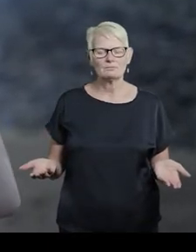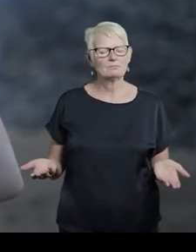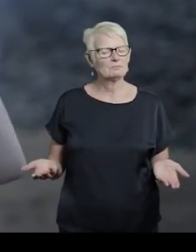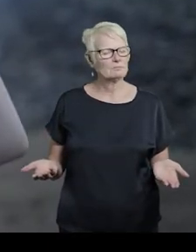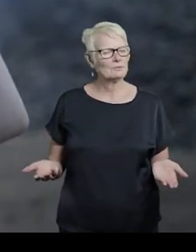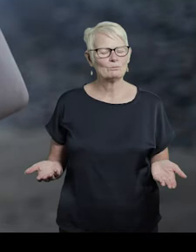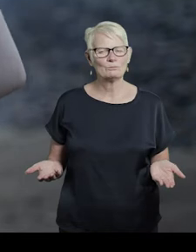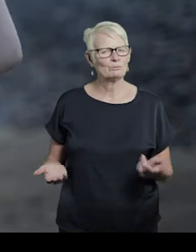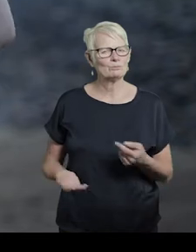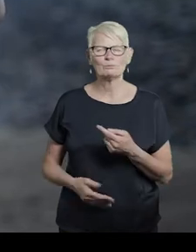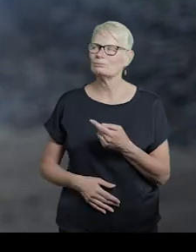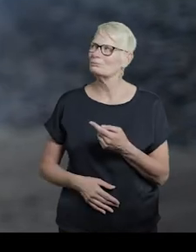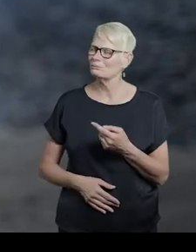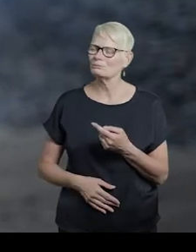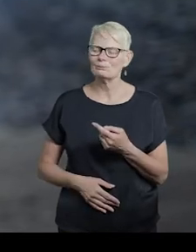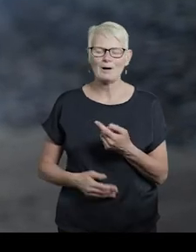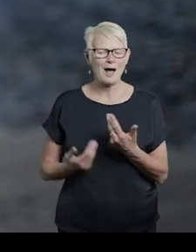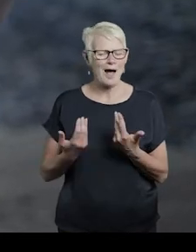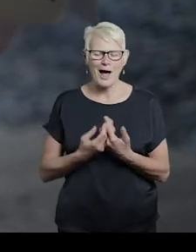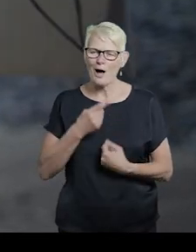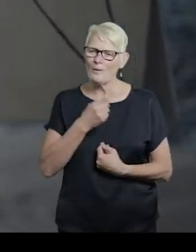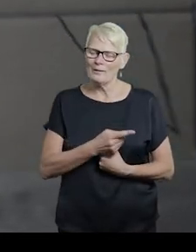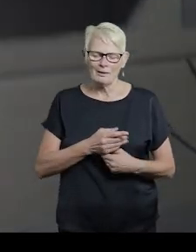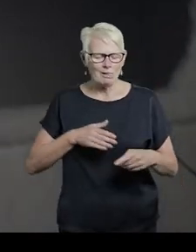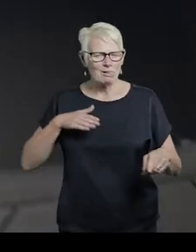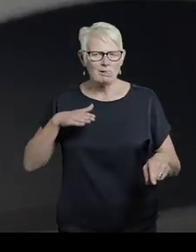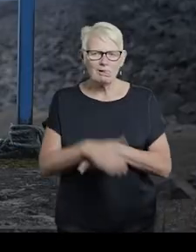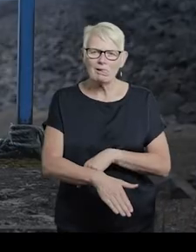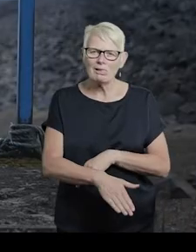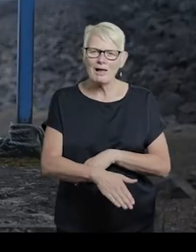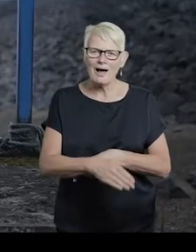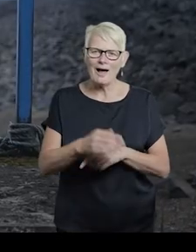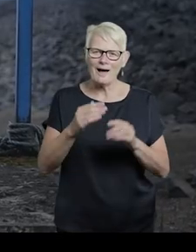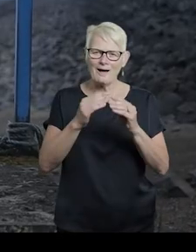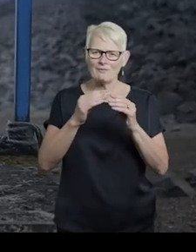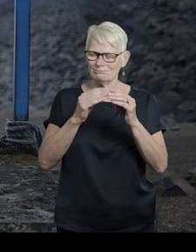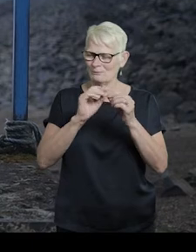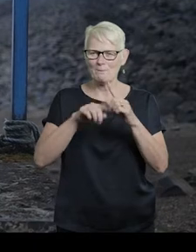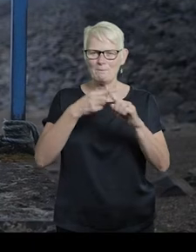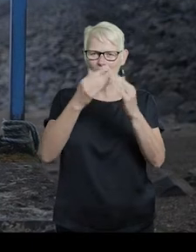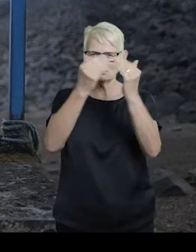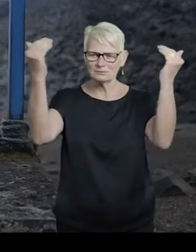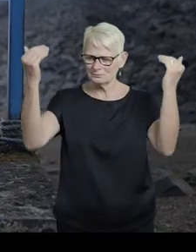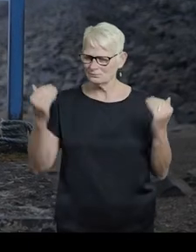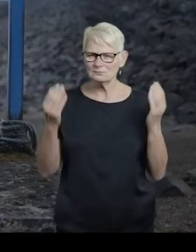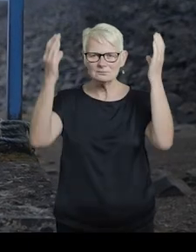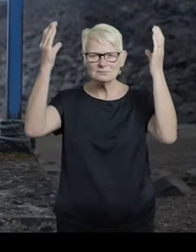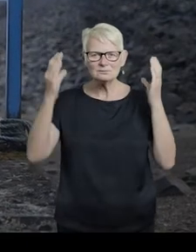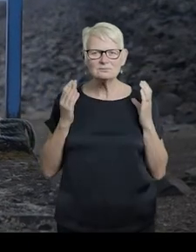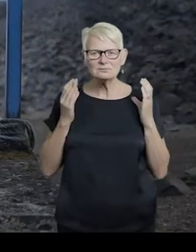How he has fallen. A fake TV cut out cardboard box on his head.